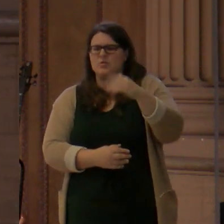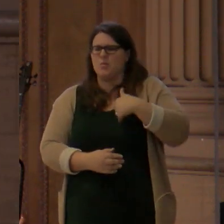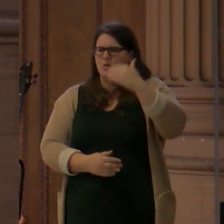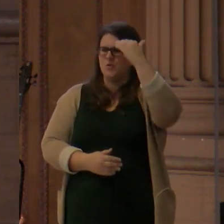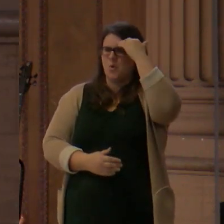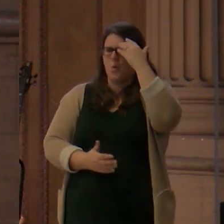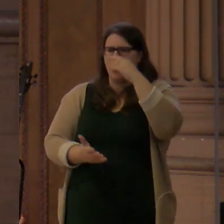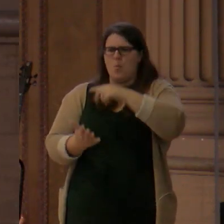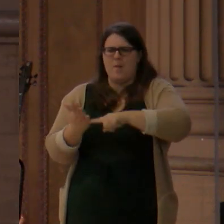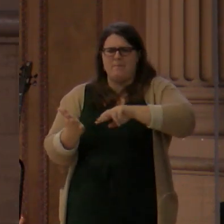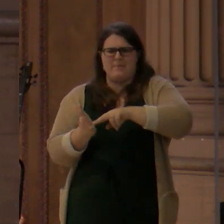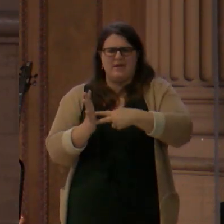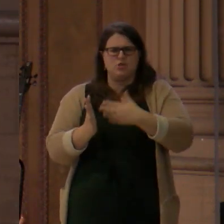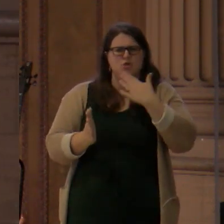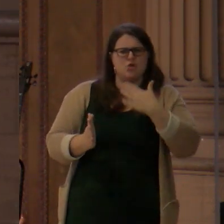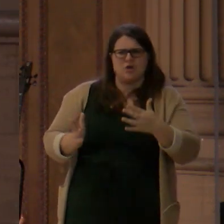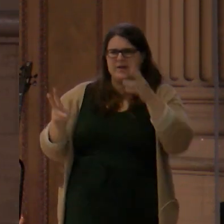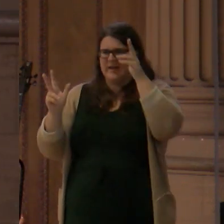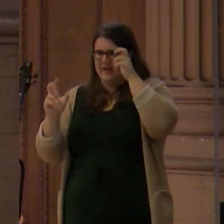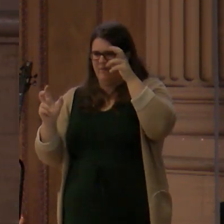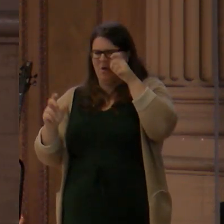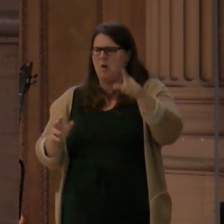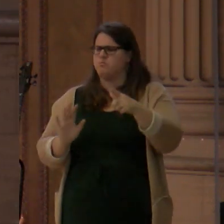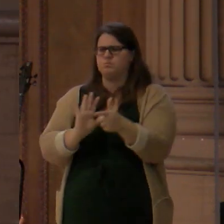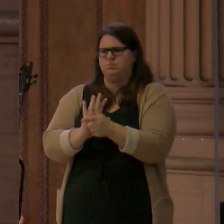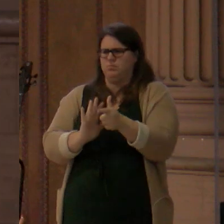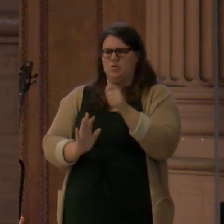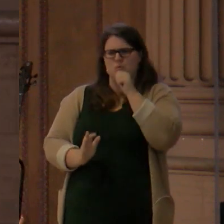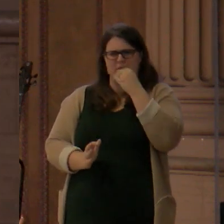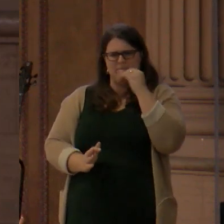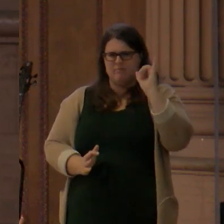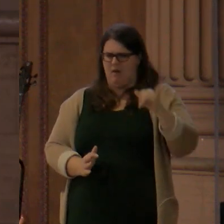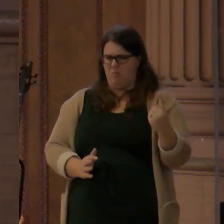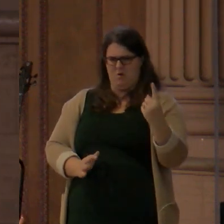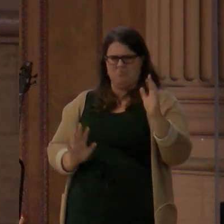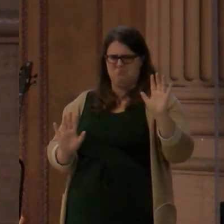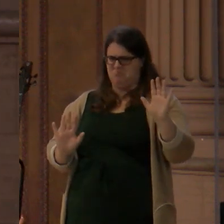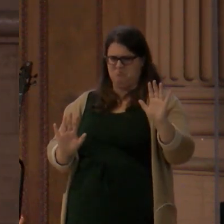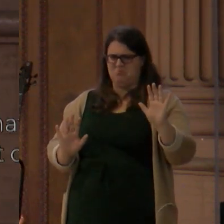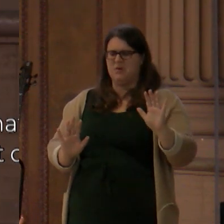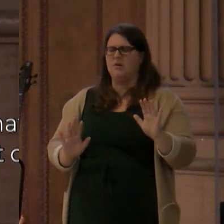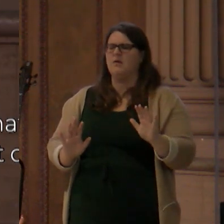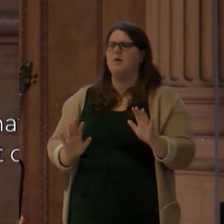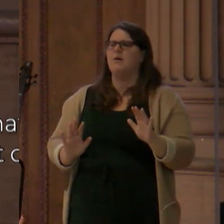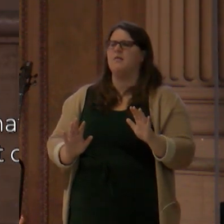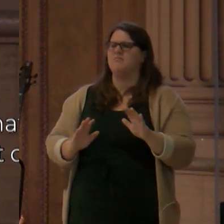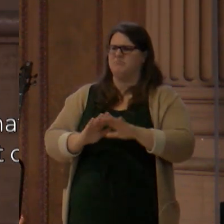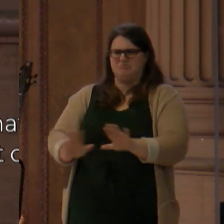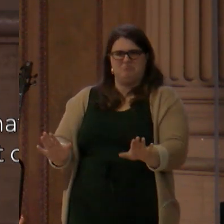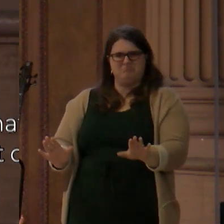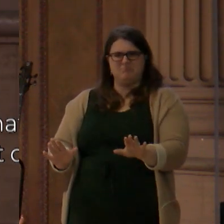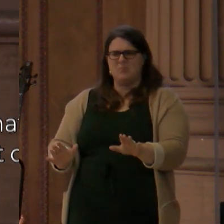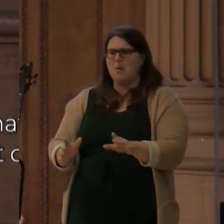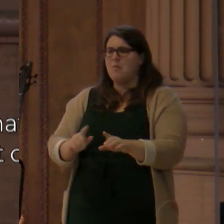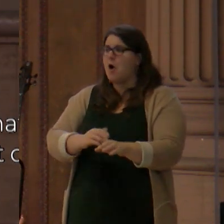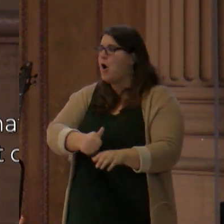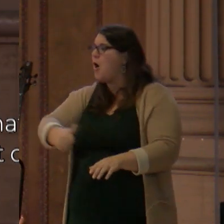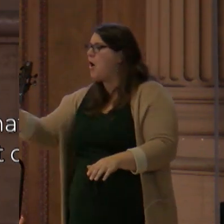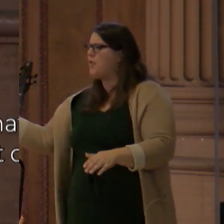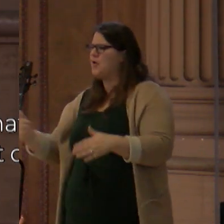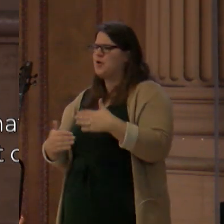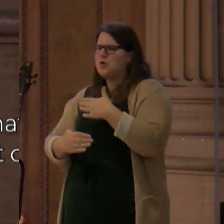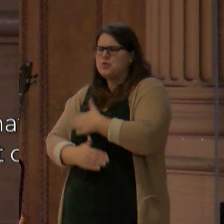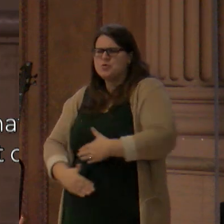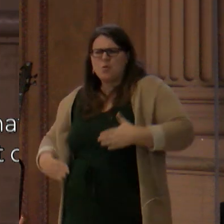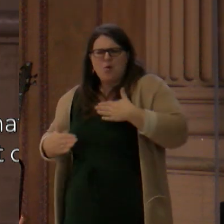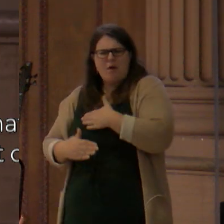into chapter 3 and everything goes terribly wrong. Right? We read this in the first verse of chapter 3. It says, Now the serpent was more